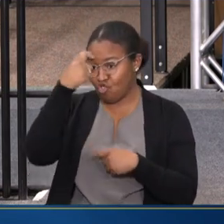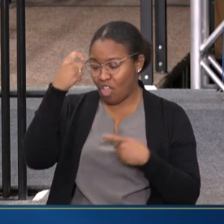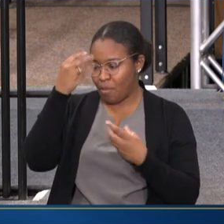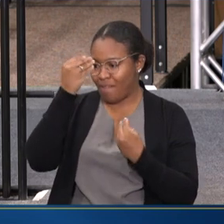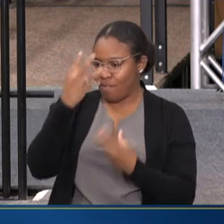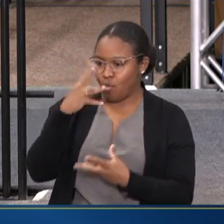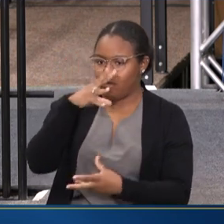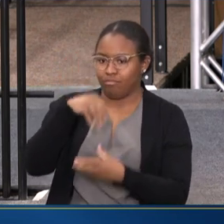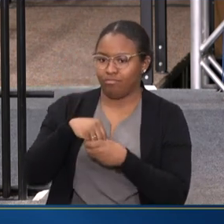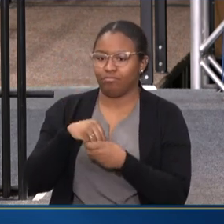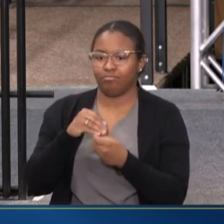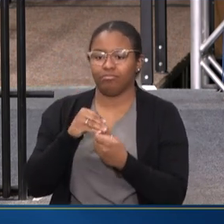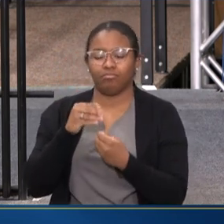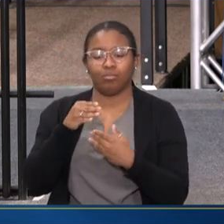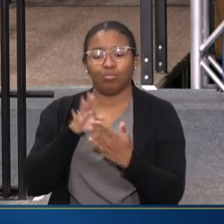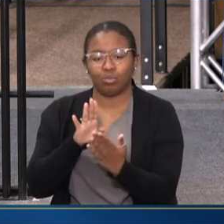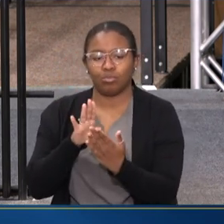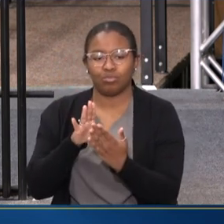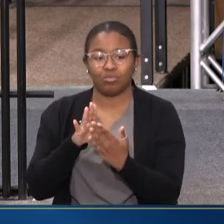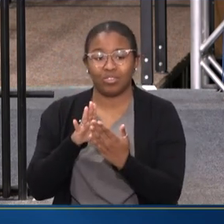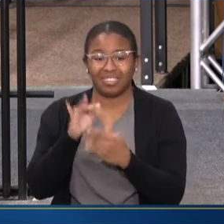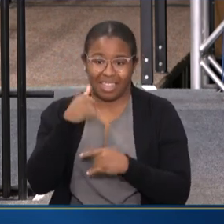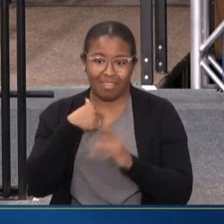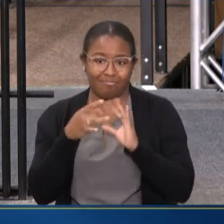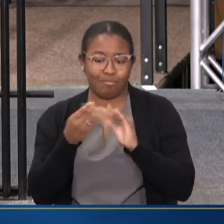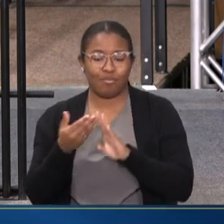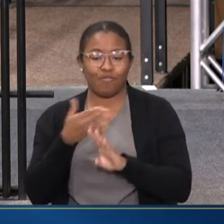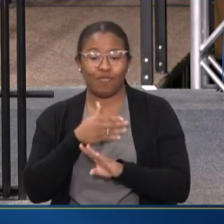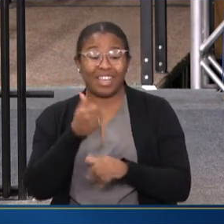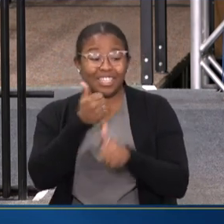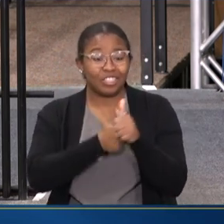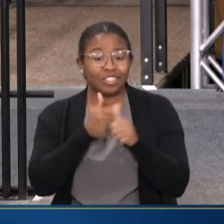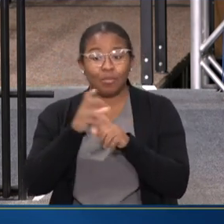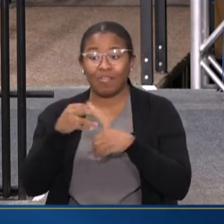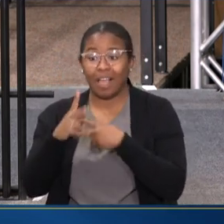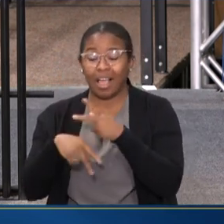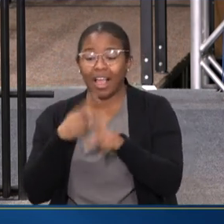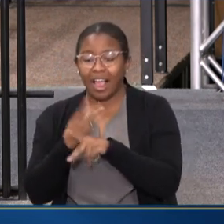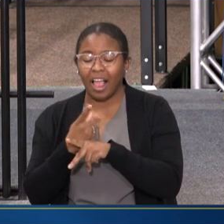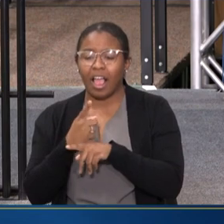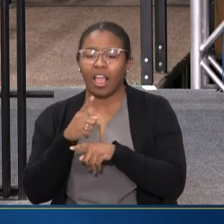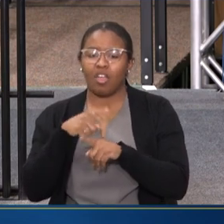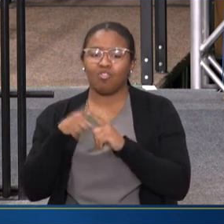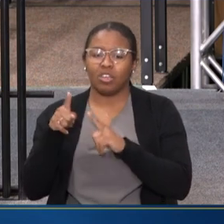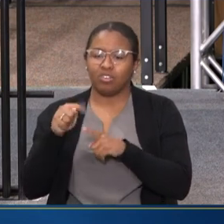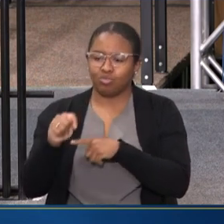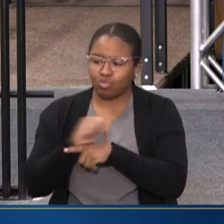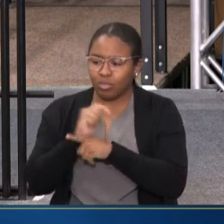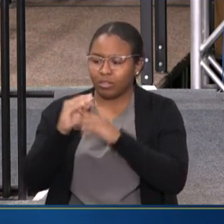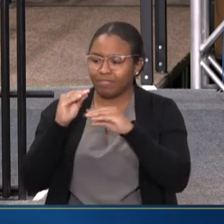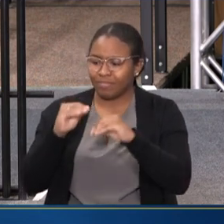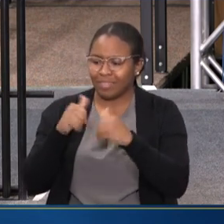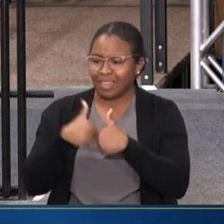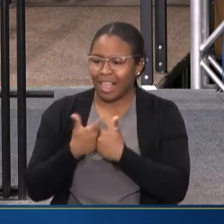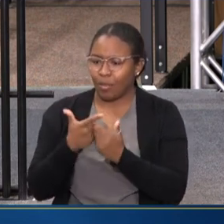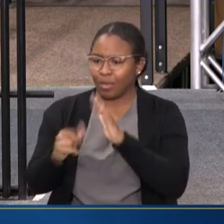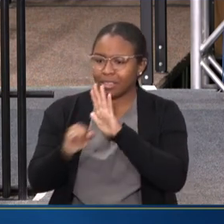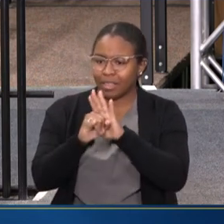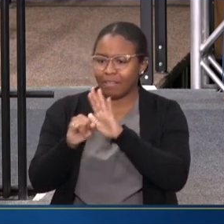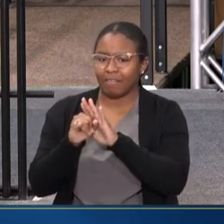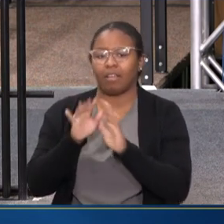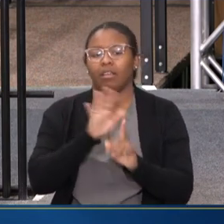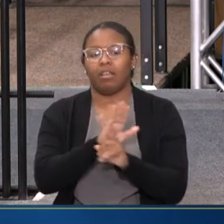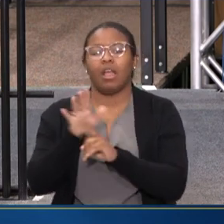THAT I SHARED EARLIER, EACH OF THESE PROVIDER TYPES ARE TRAINED TO HELP IDENTIFY THOSE NEEDS